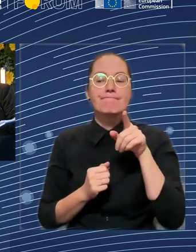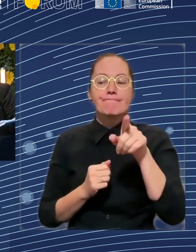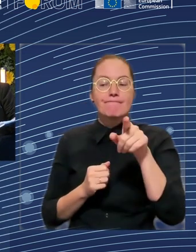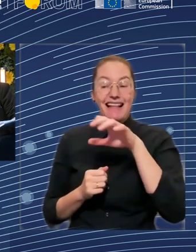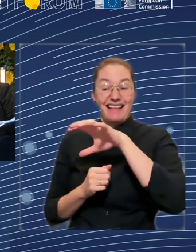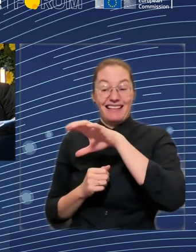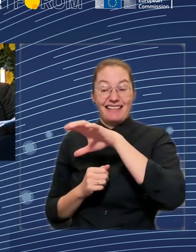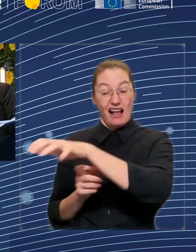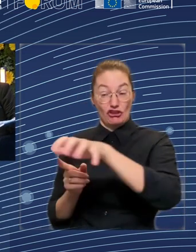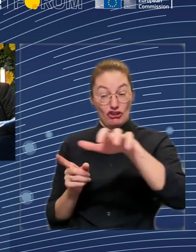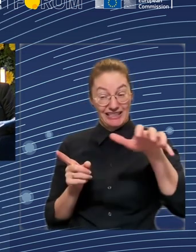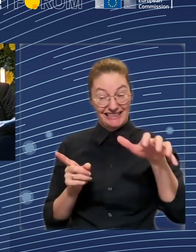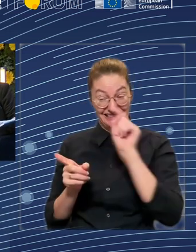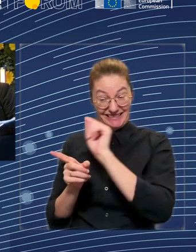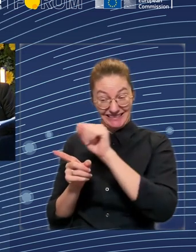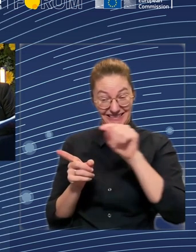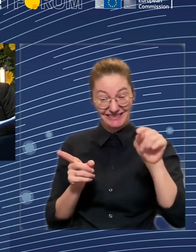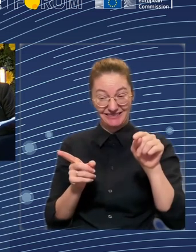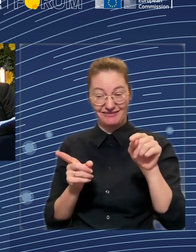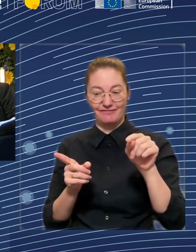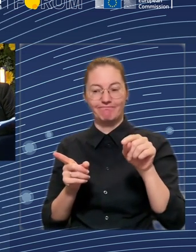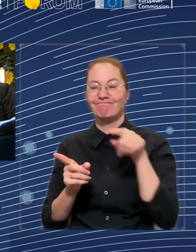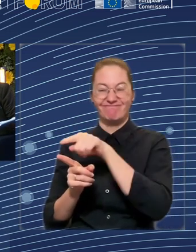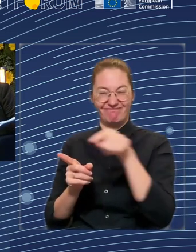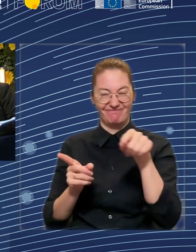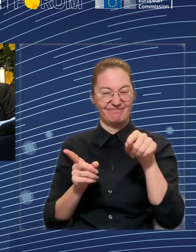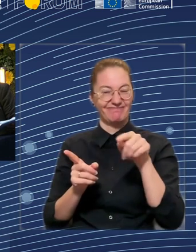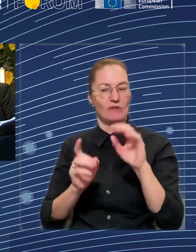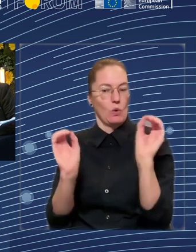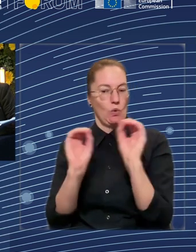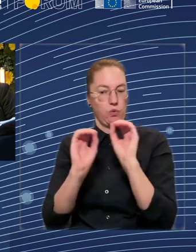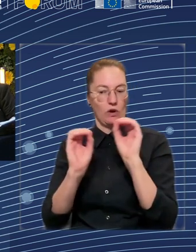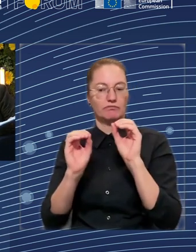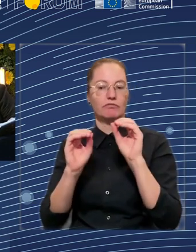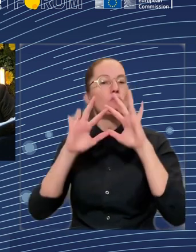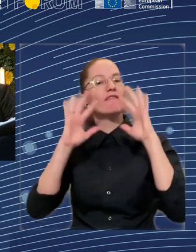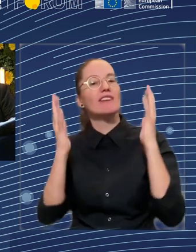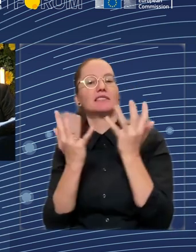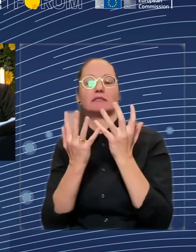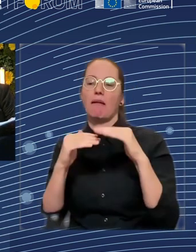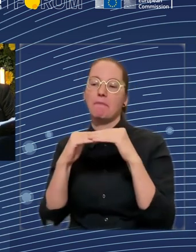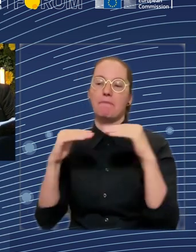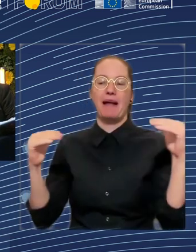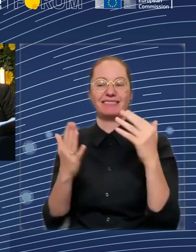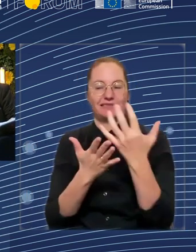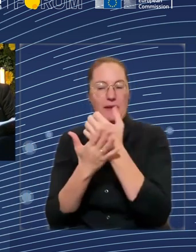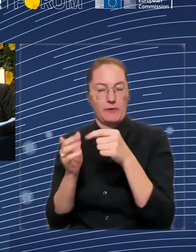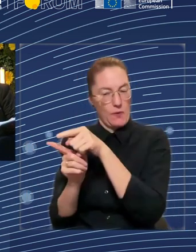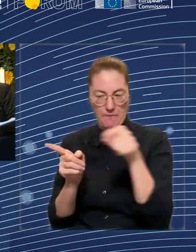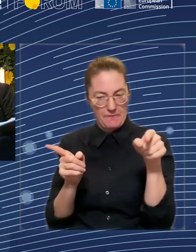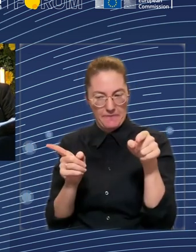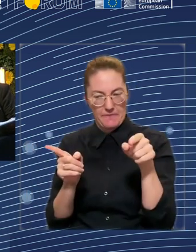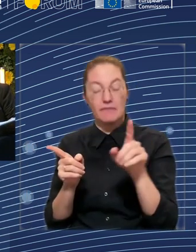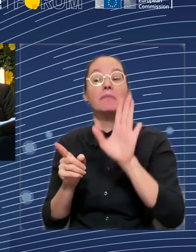of providing sort of more universal flat rate benefits, which is based on a